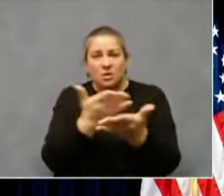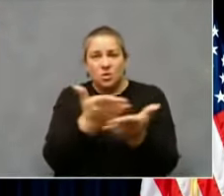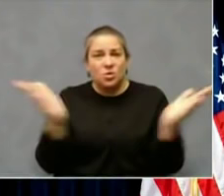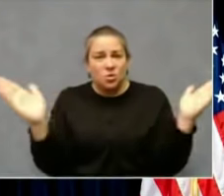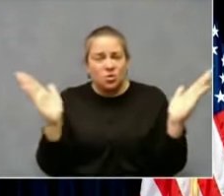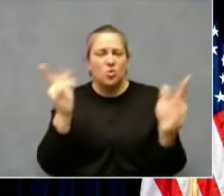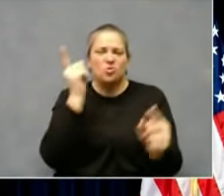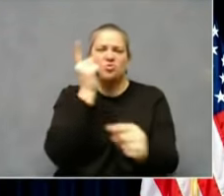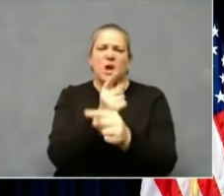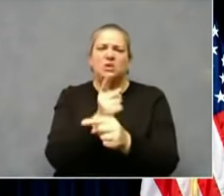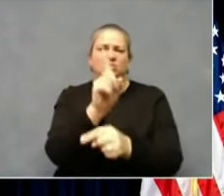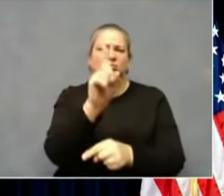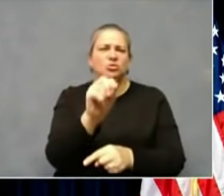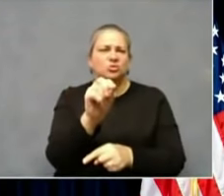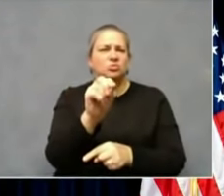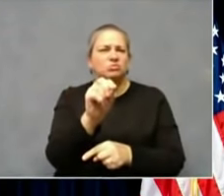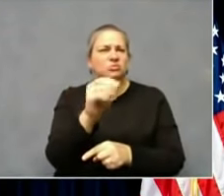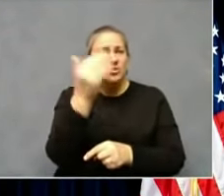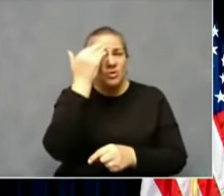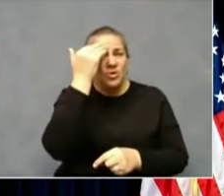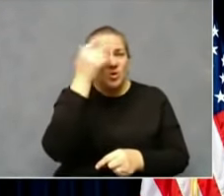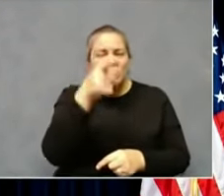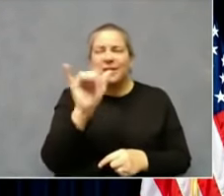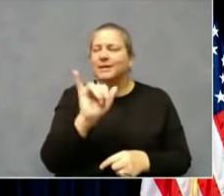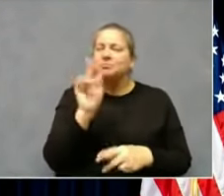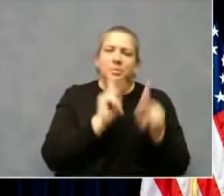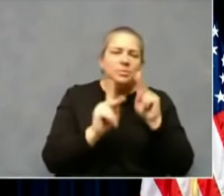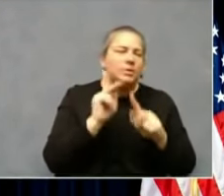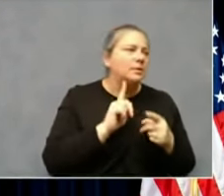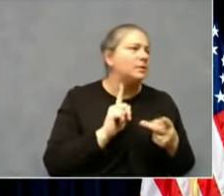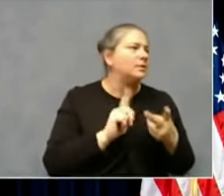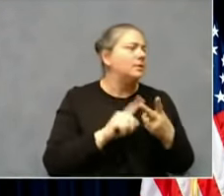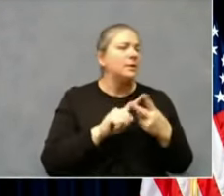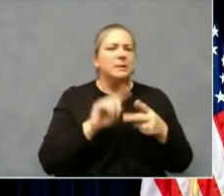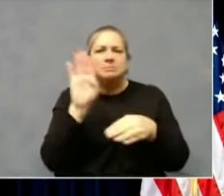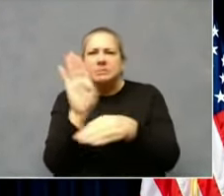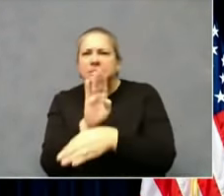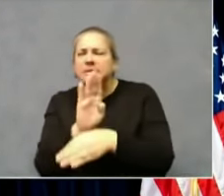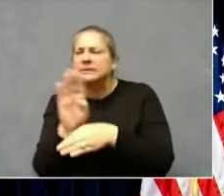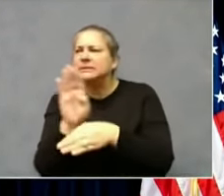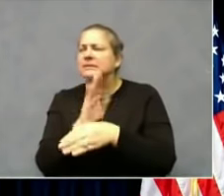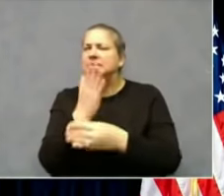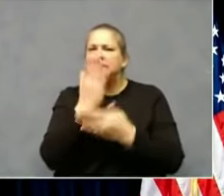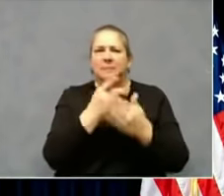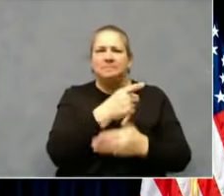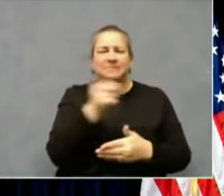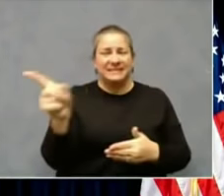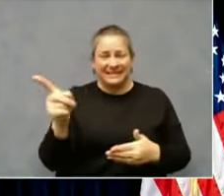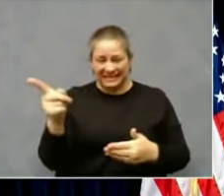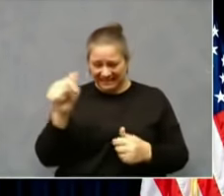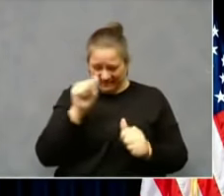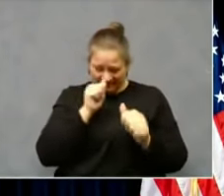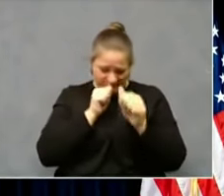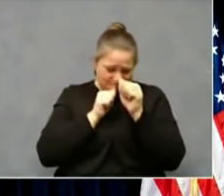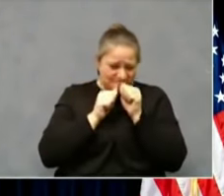people. It's also businesses, even ones right now that are suffering the most. Thank you.